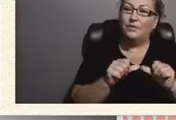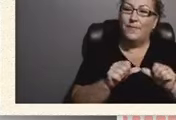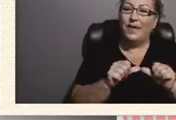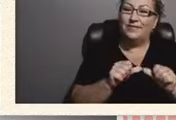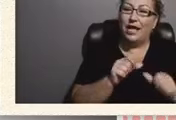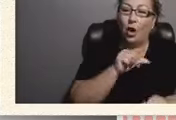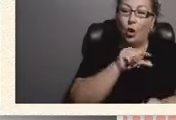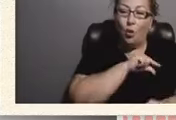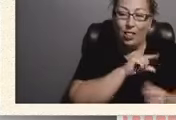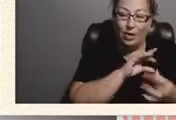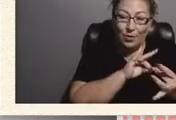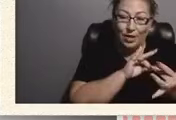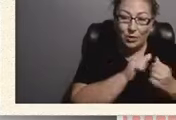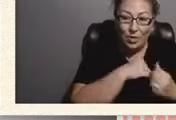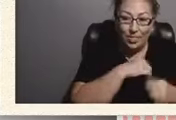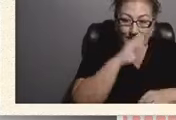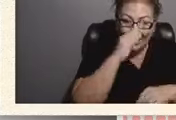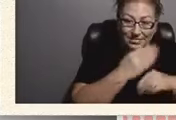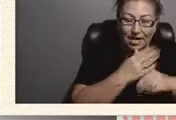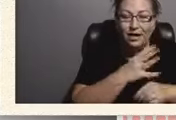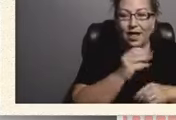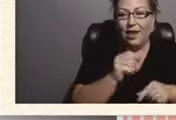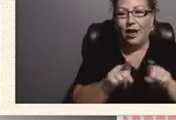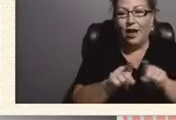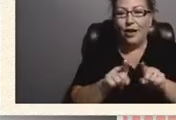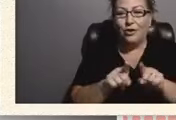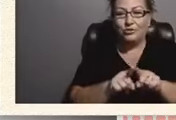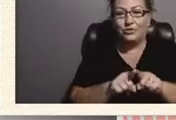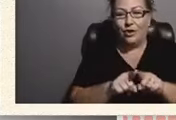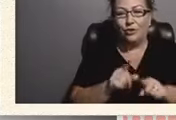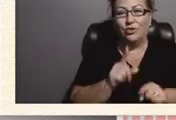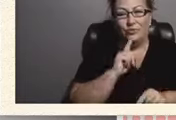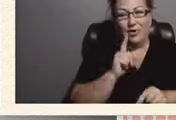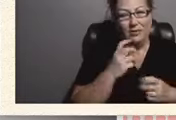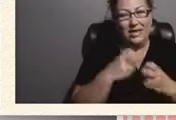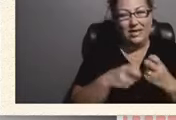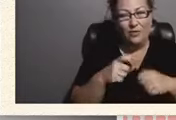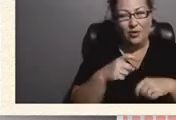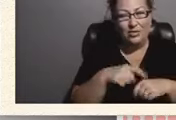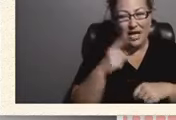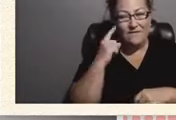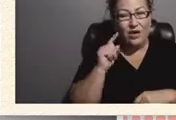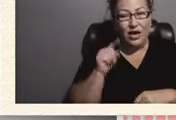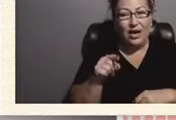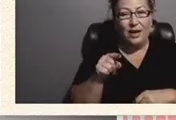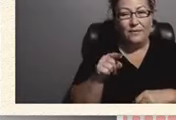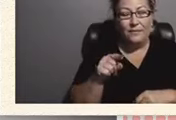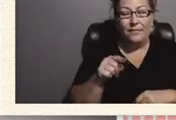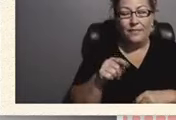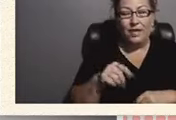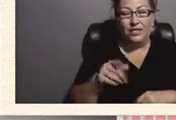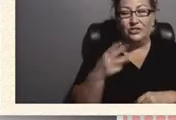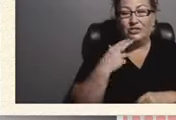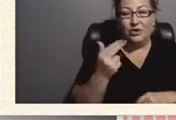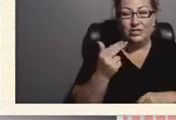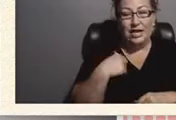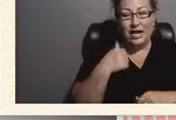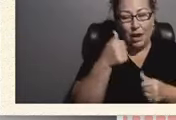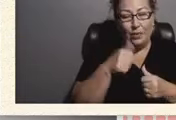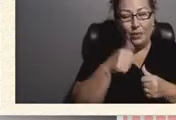with my son and also this has been a pivotal time for him during 13 and i remember not knowing